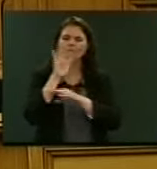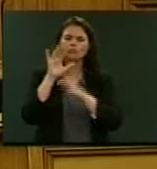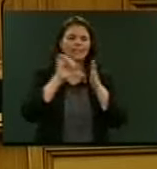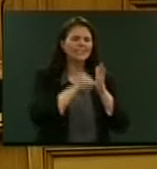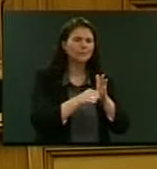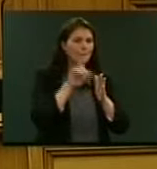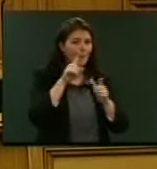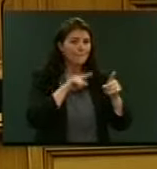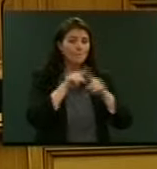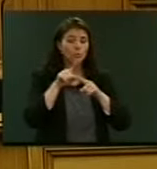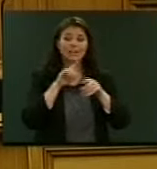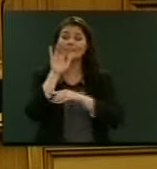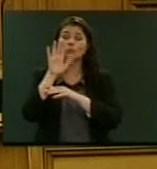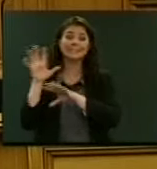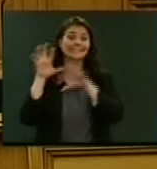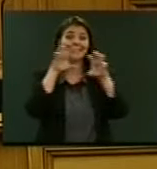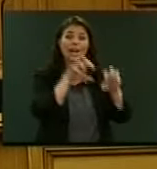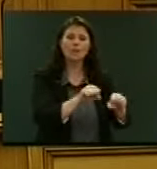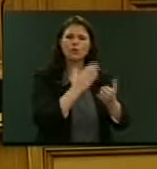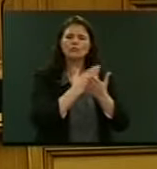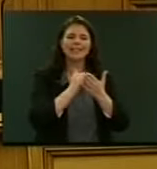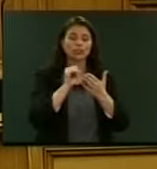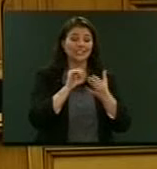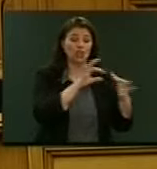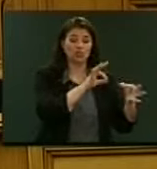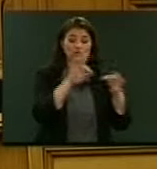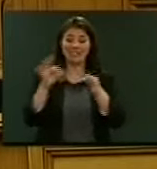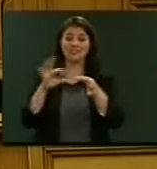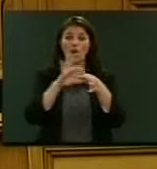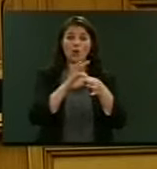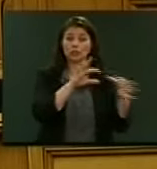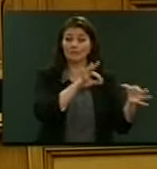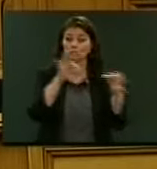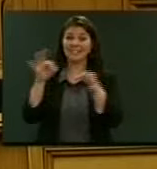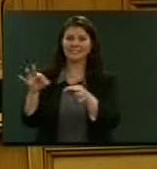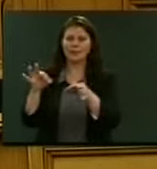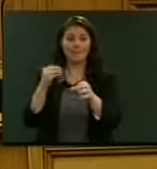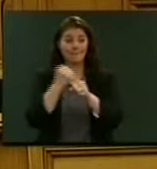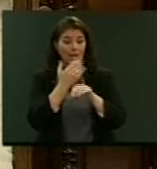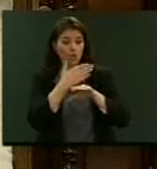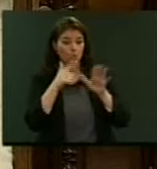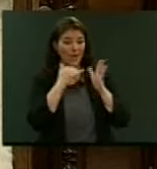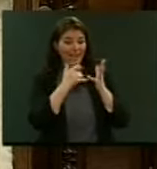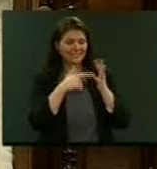foreign takeovers are simply a transfer of ownership that creates no new asset?